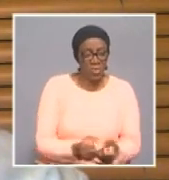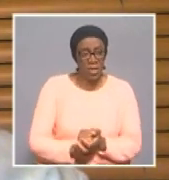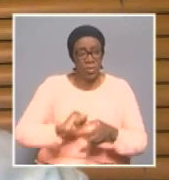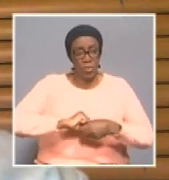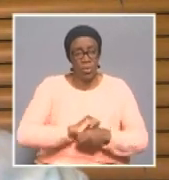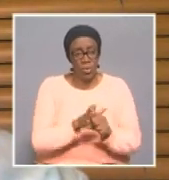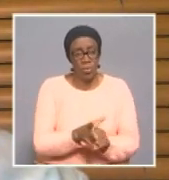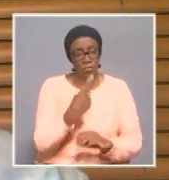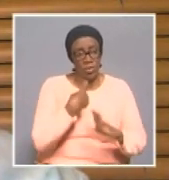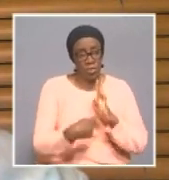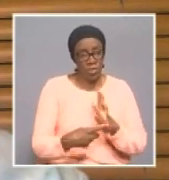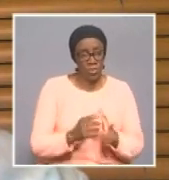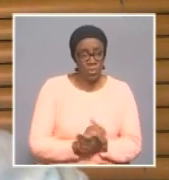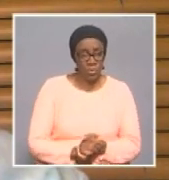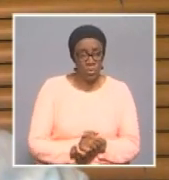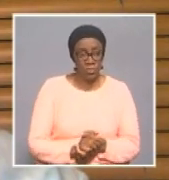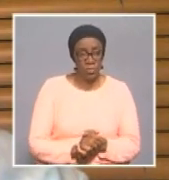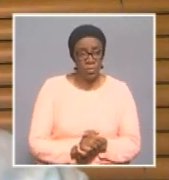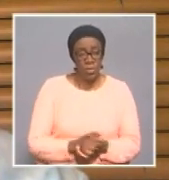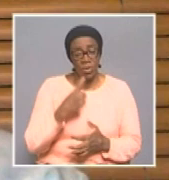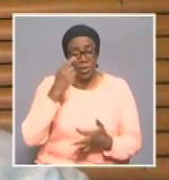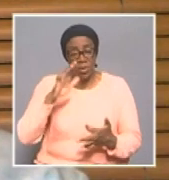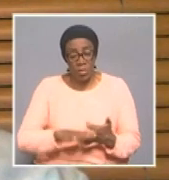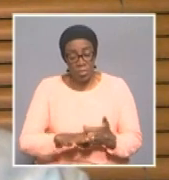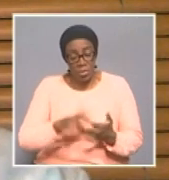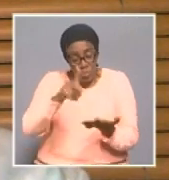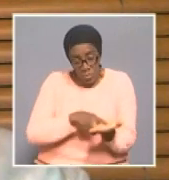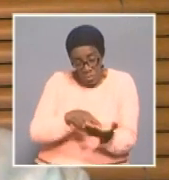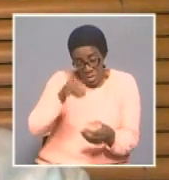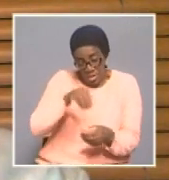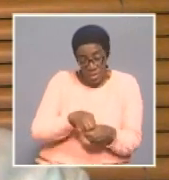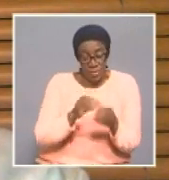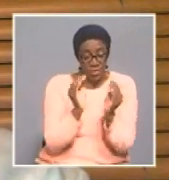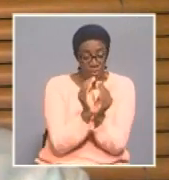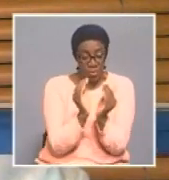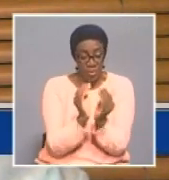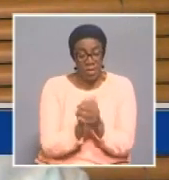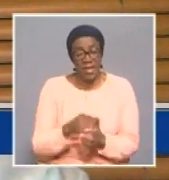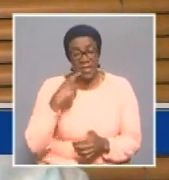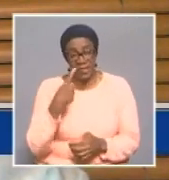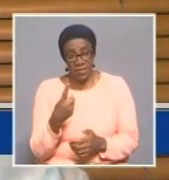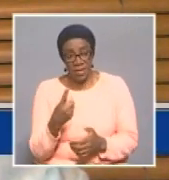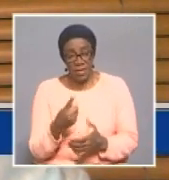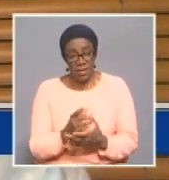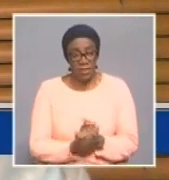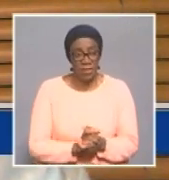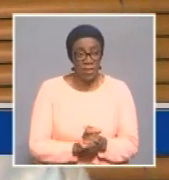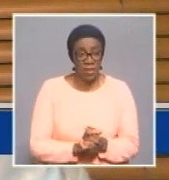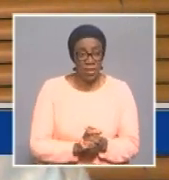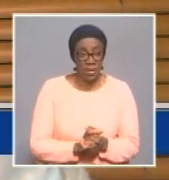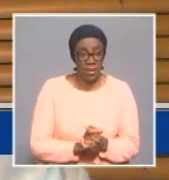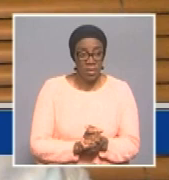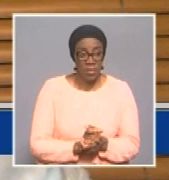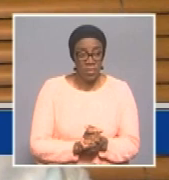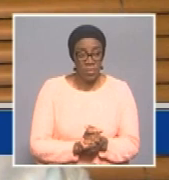authority that are forthcoming and alleging that there are other issues